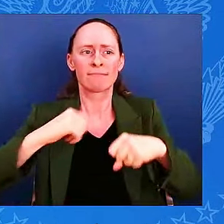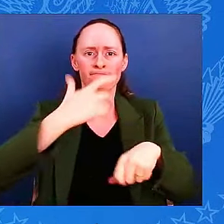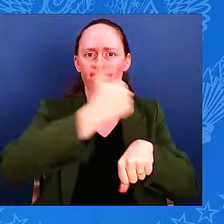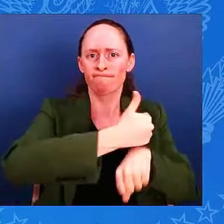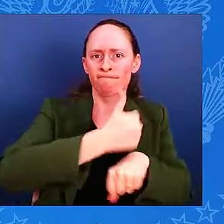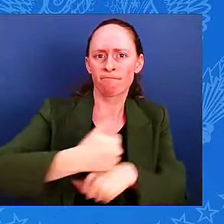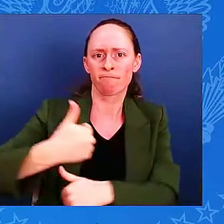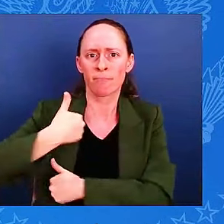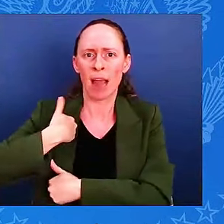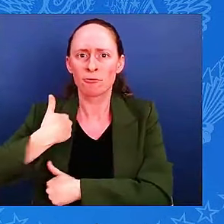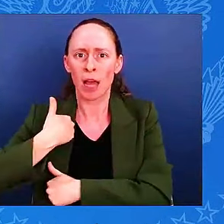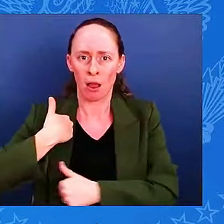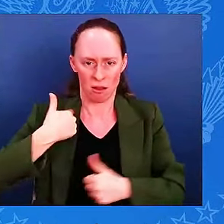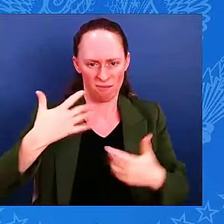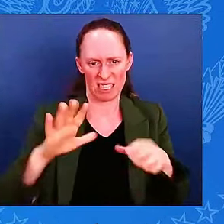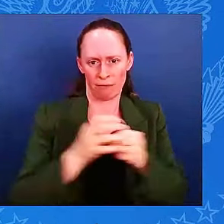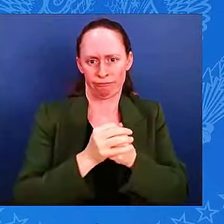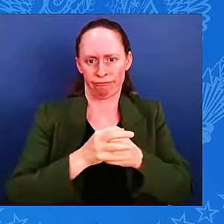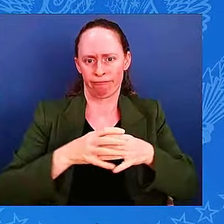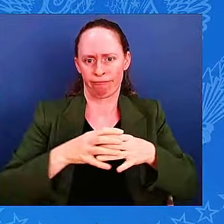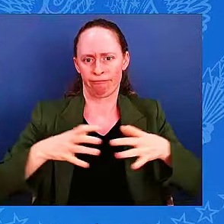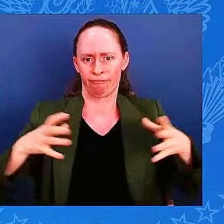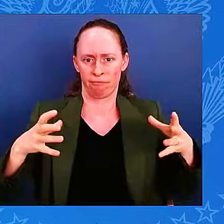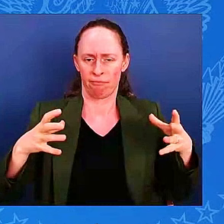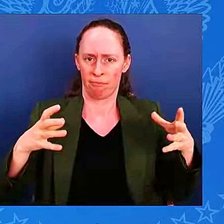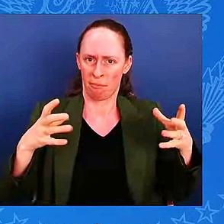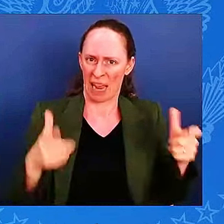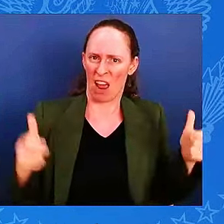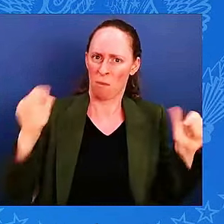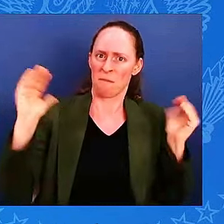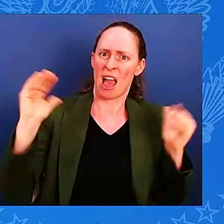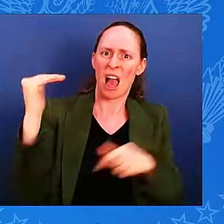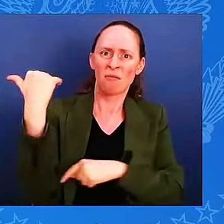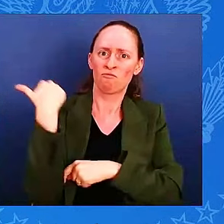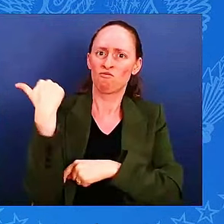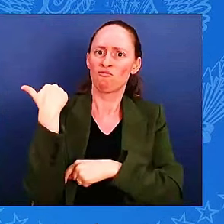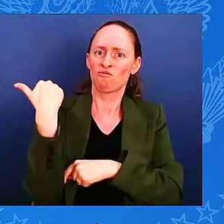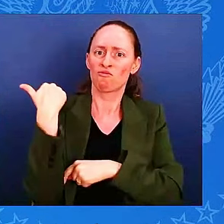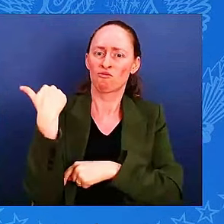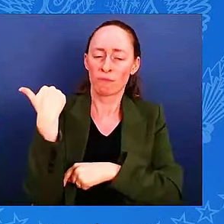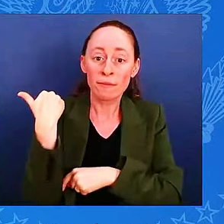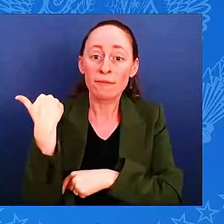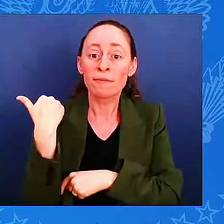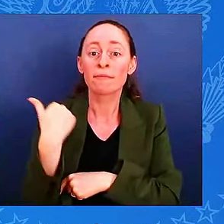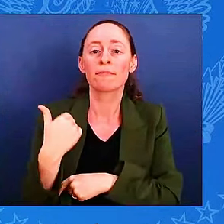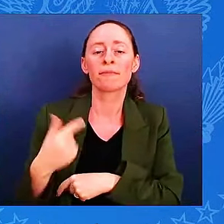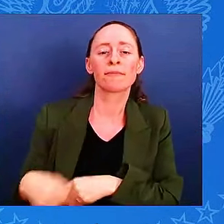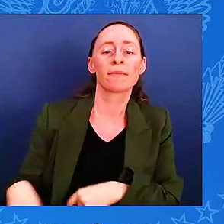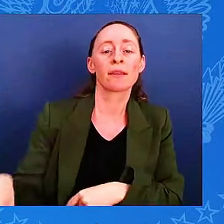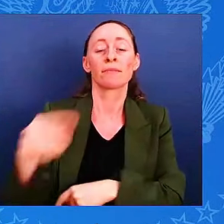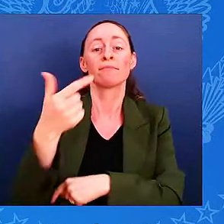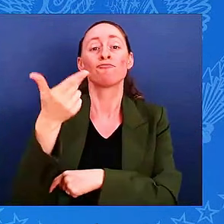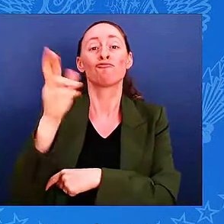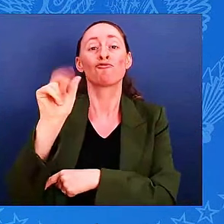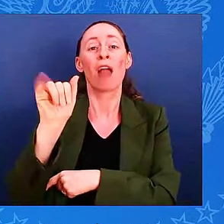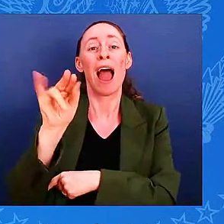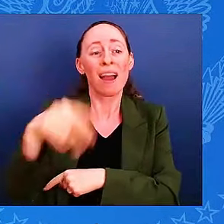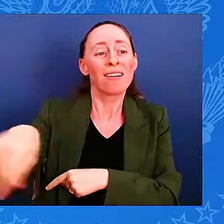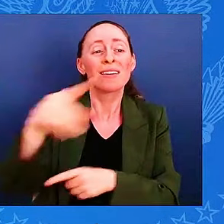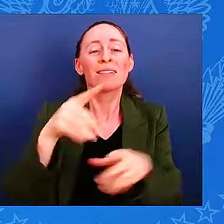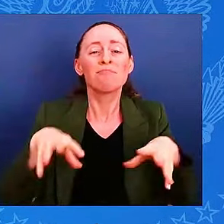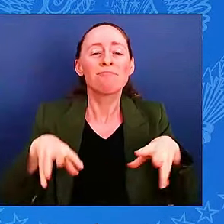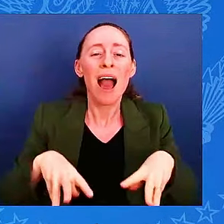Ukraine is now exporting almost as much grain as it did before the war, feeding people